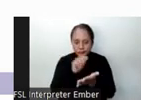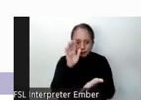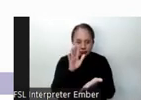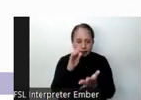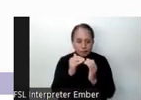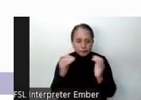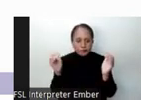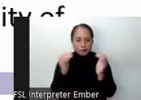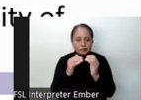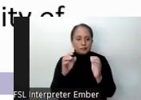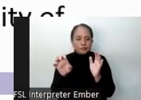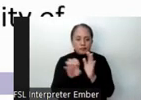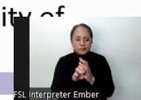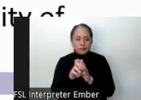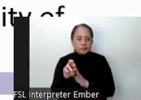reading.